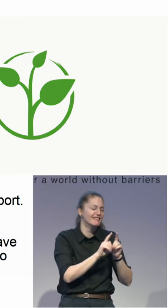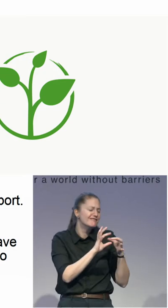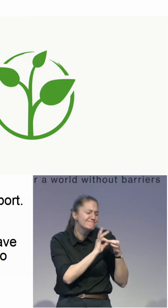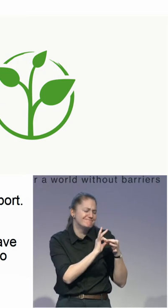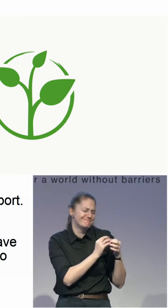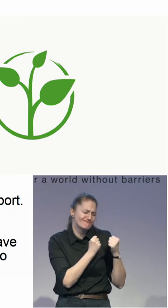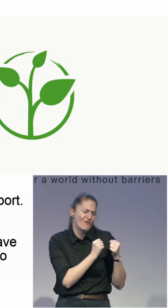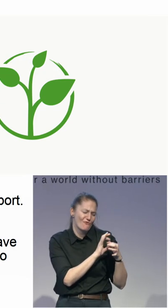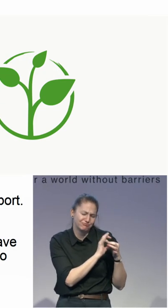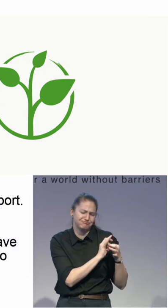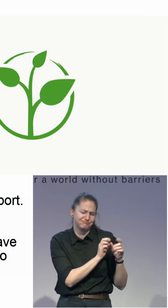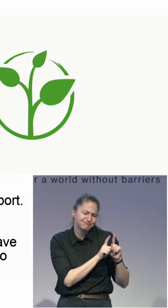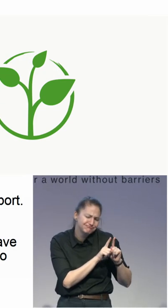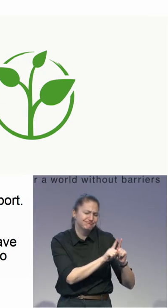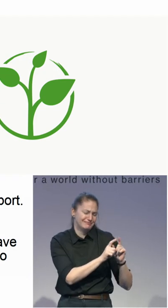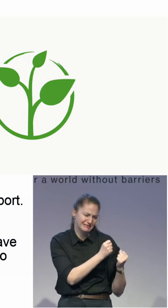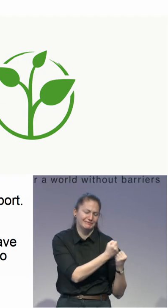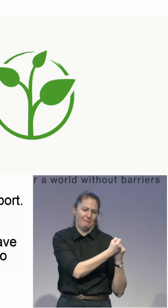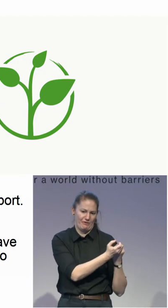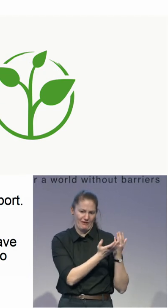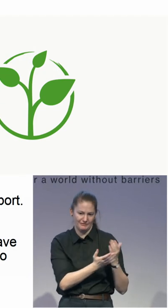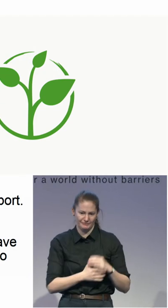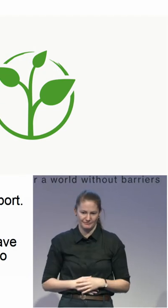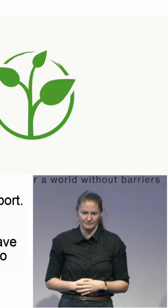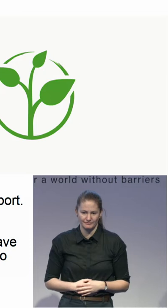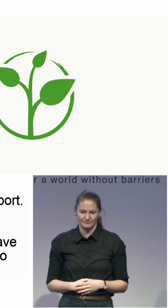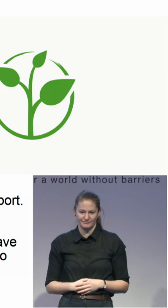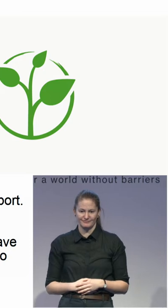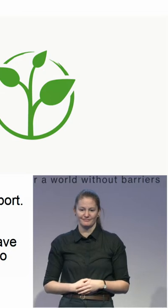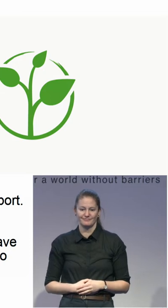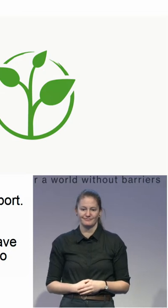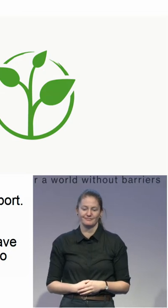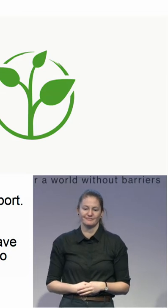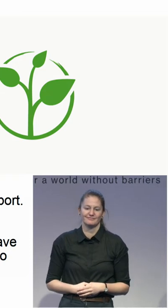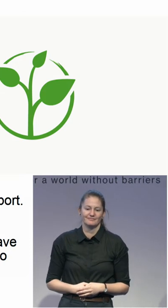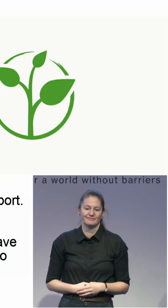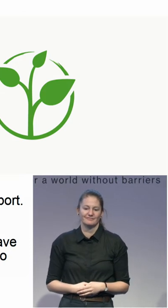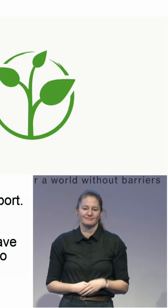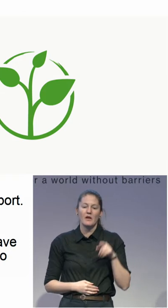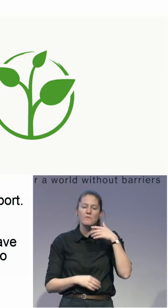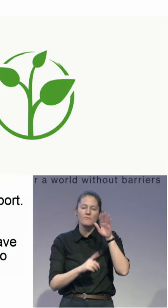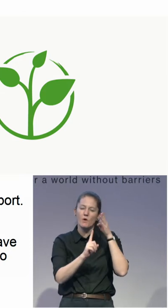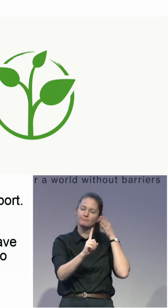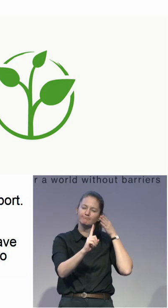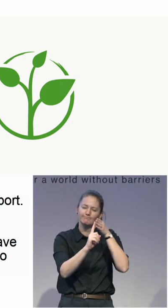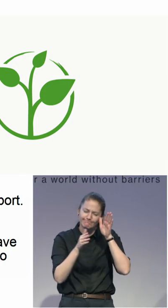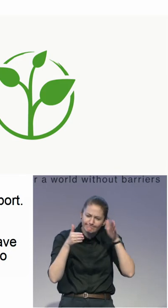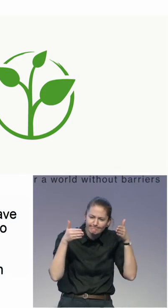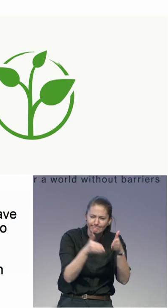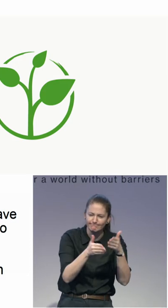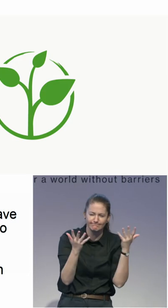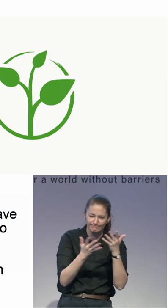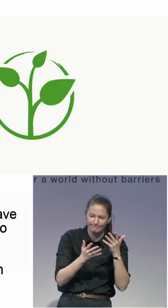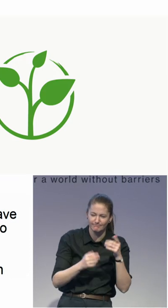So the main focus is that the microboard together with the person looks again on the wishes and the dreams,